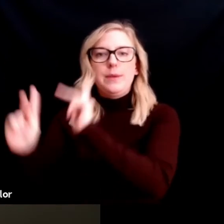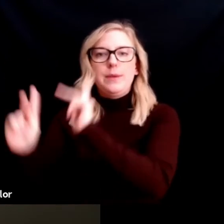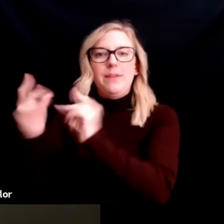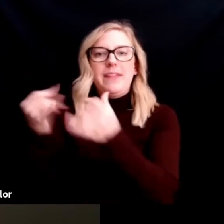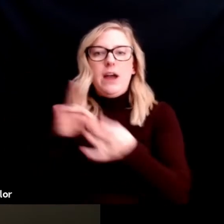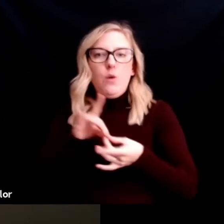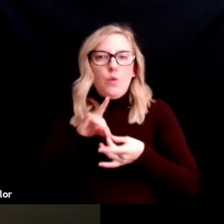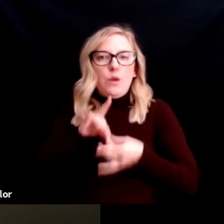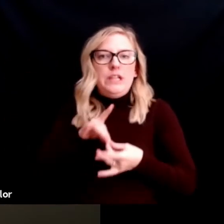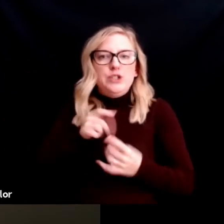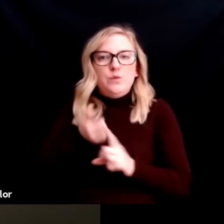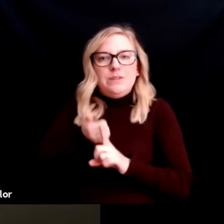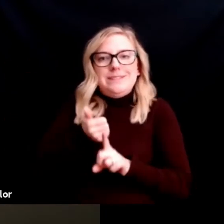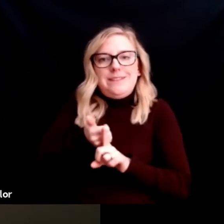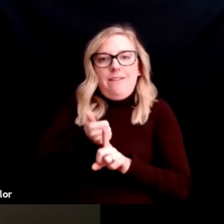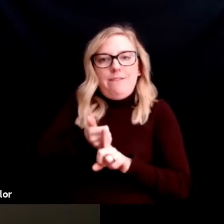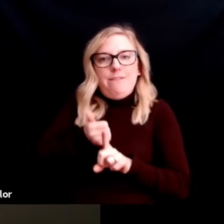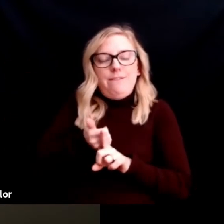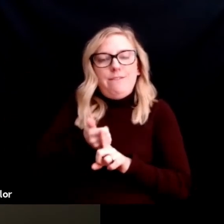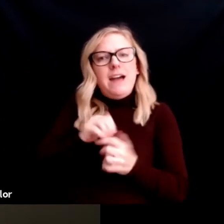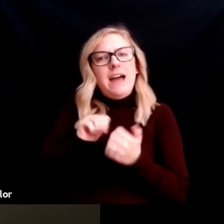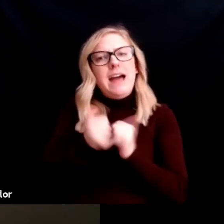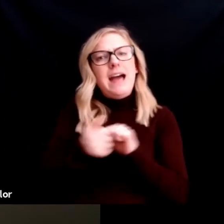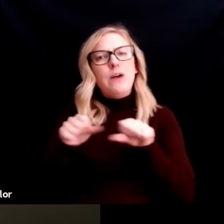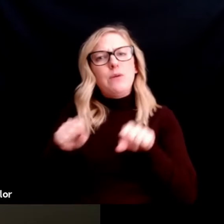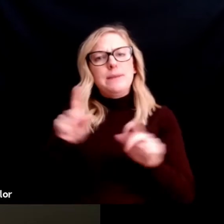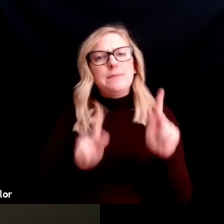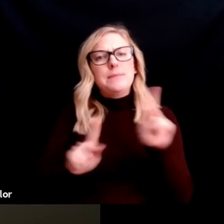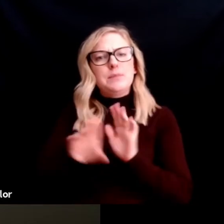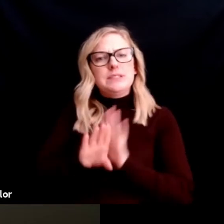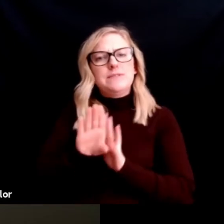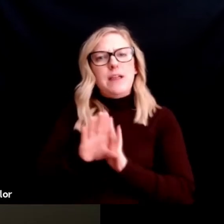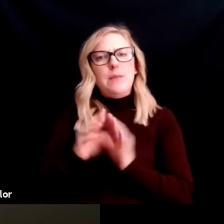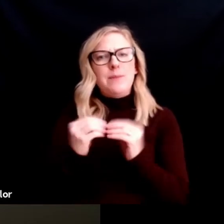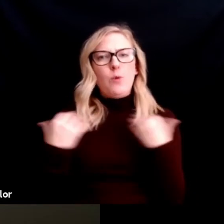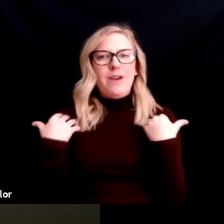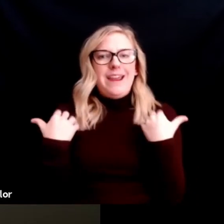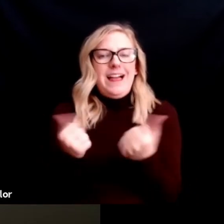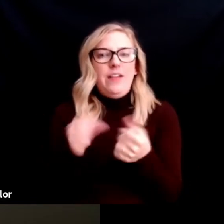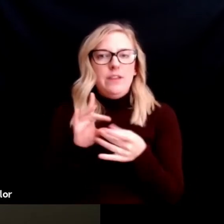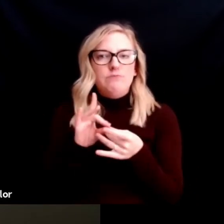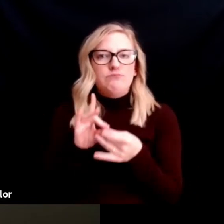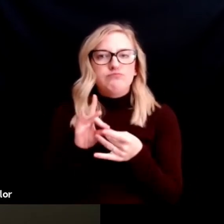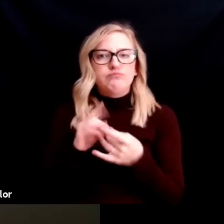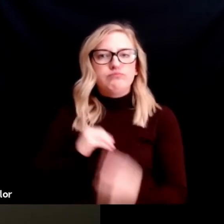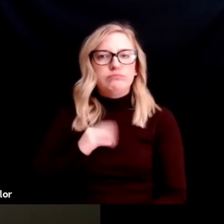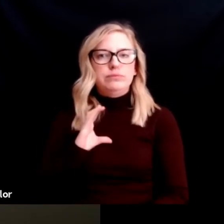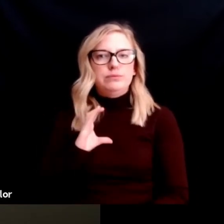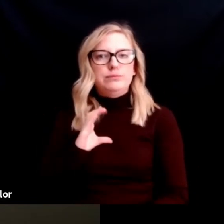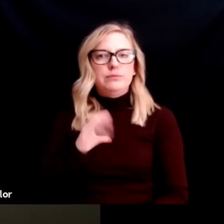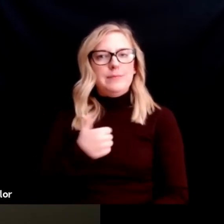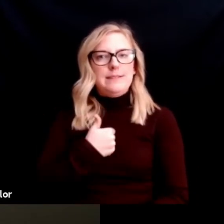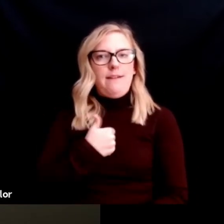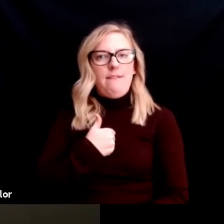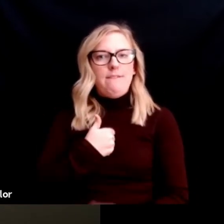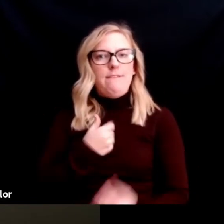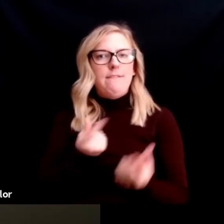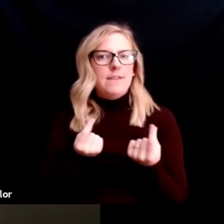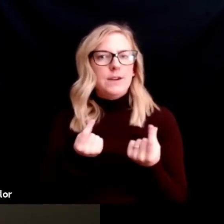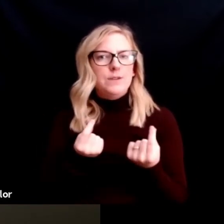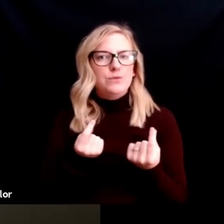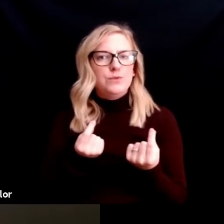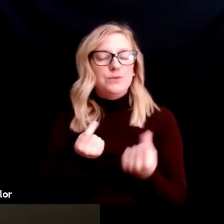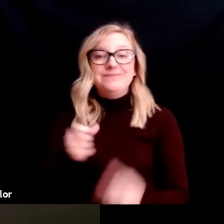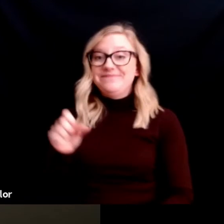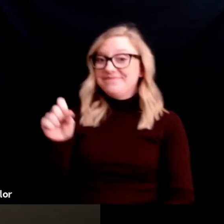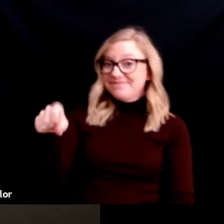How can people create a healthy relationship with themselves? Yeah, totally. Yeah, we